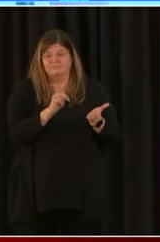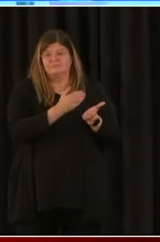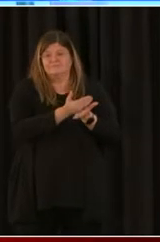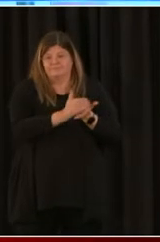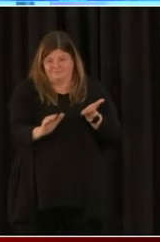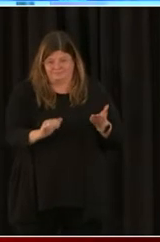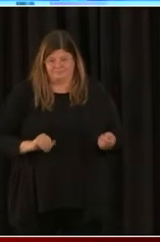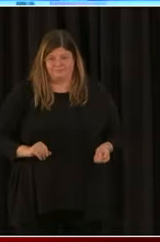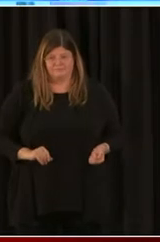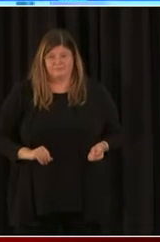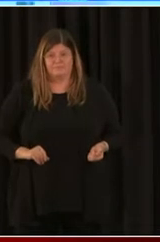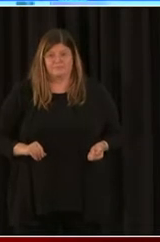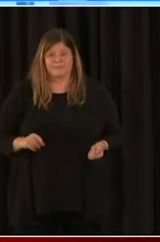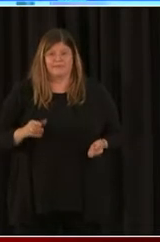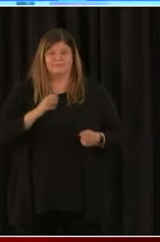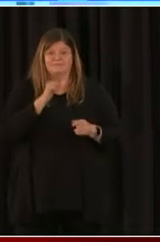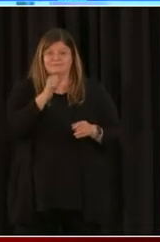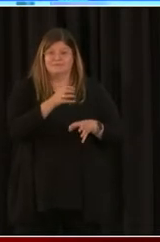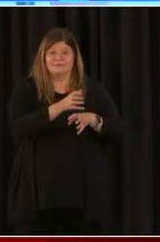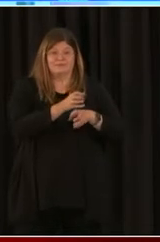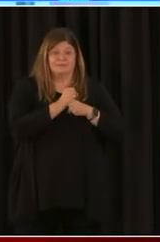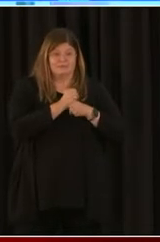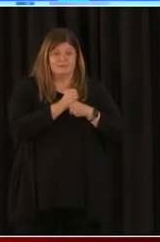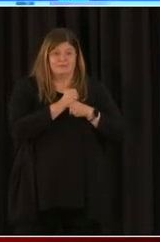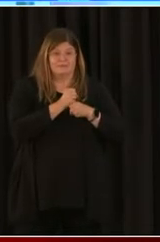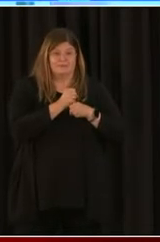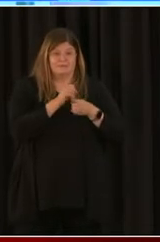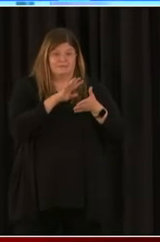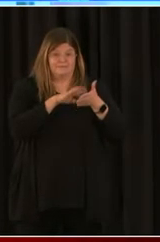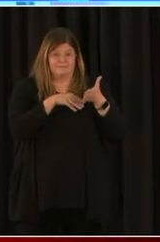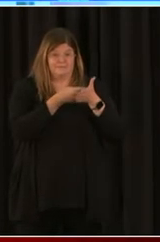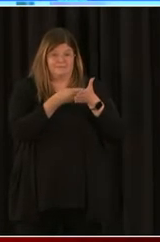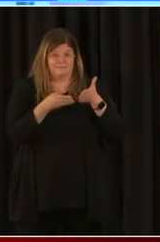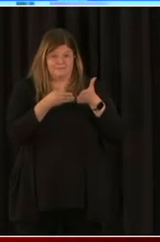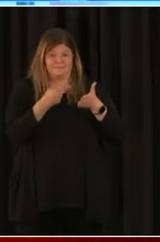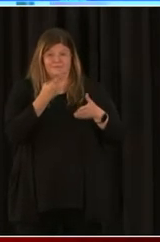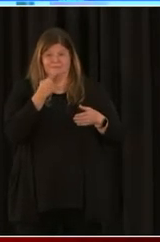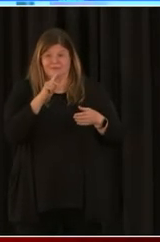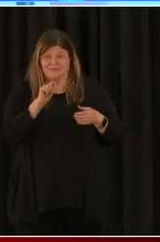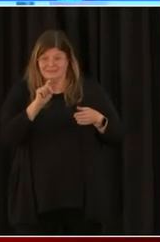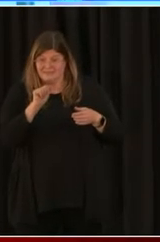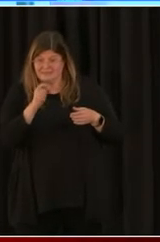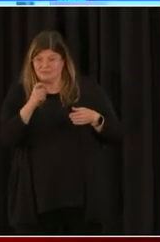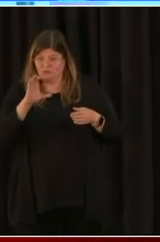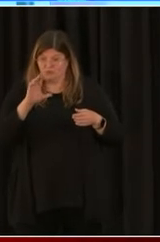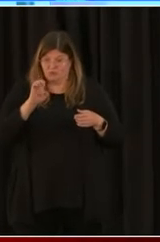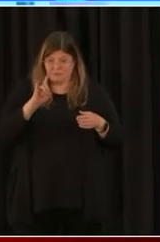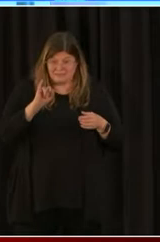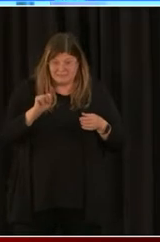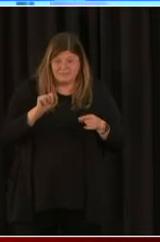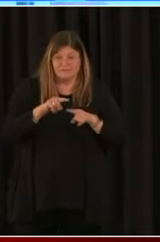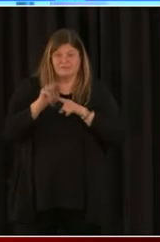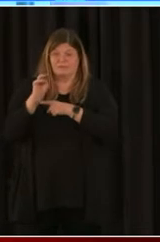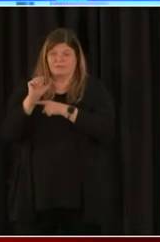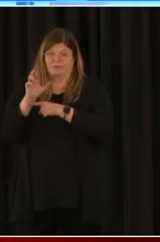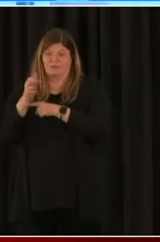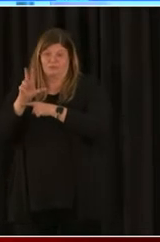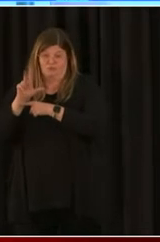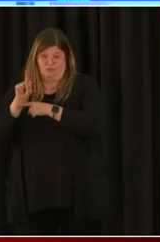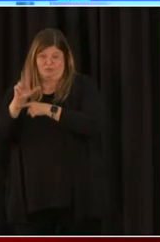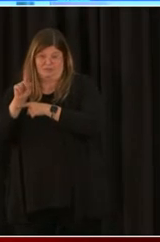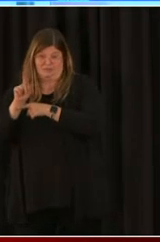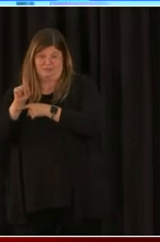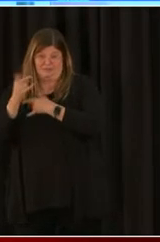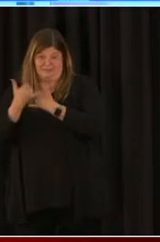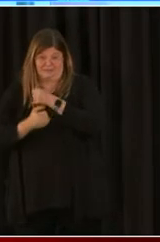taxable income, which I mentioned earlier. It extends the FFCRA tax credits to March 31 of this year, and it extends